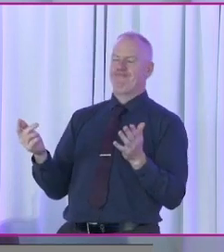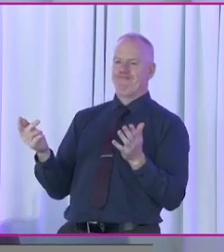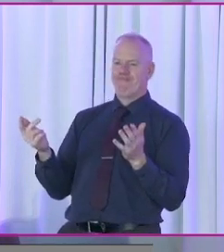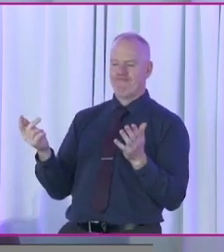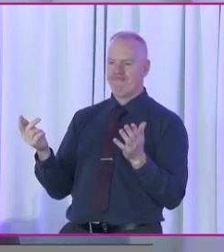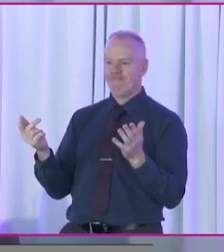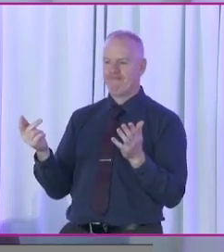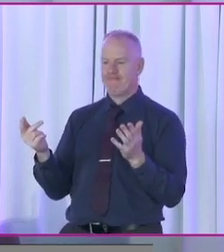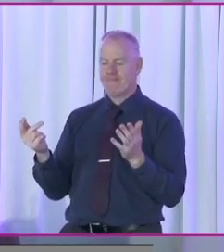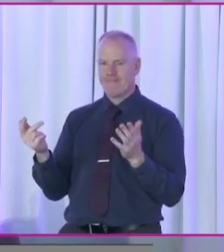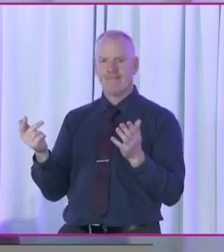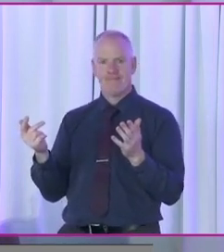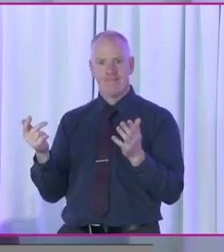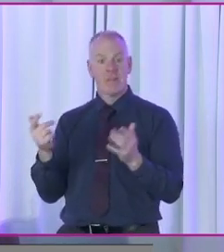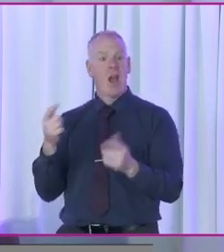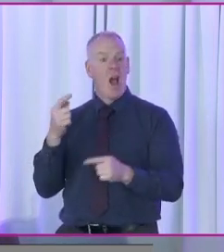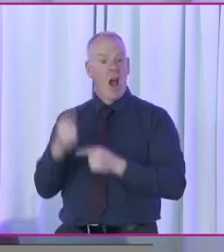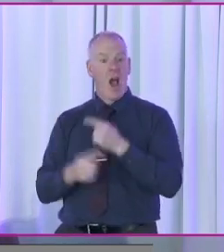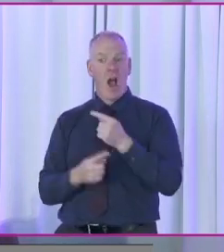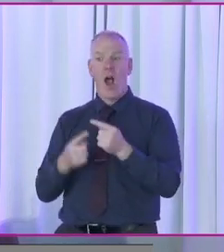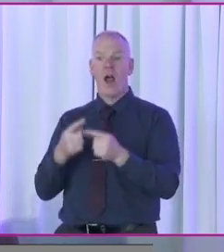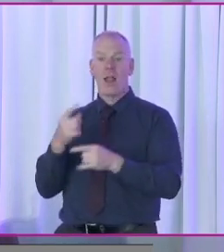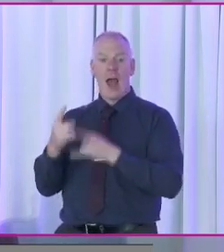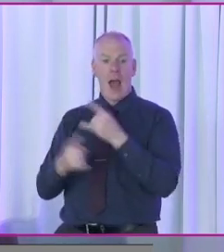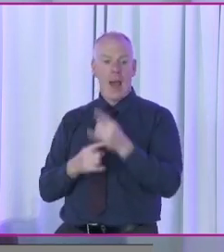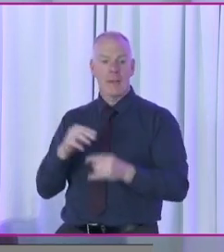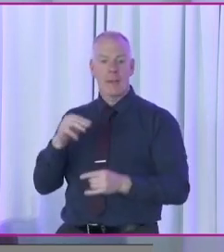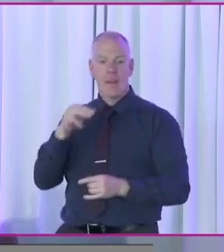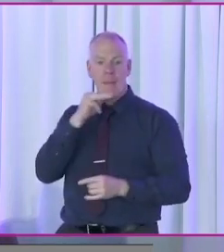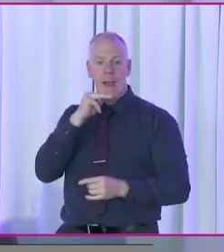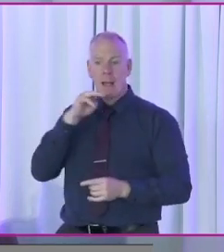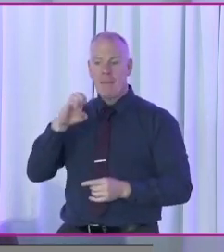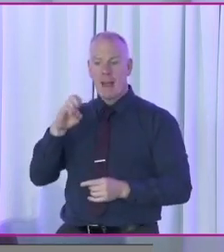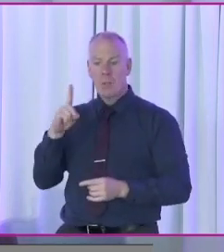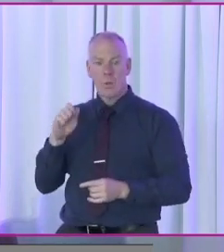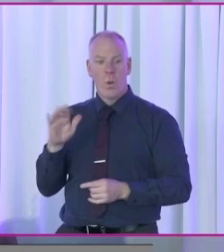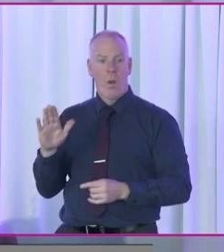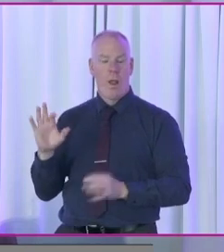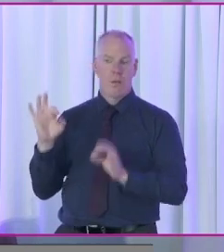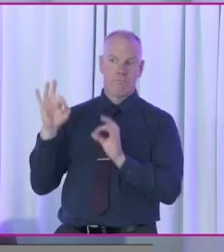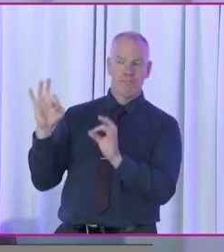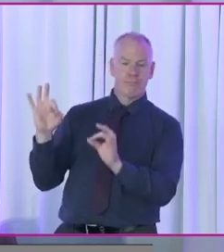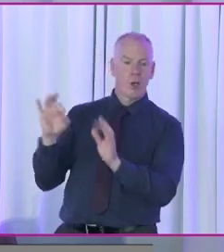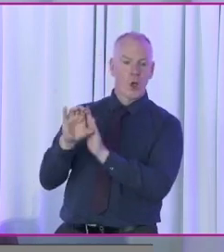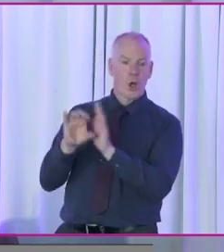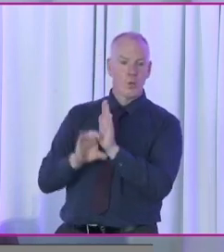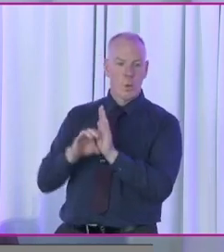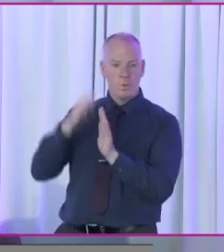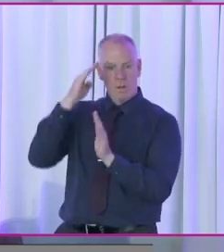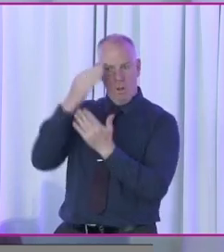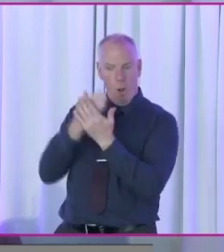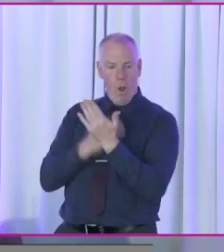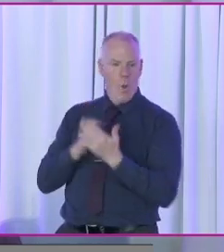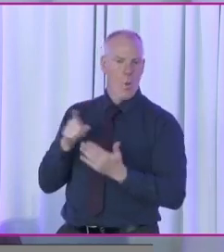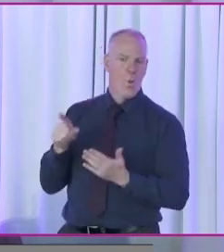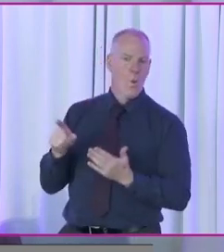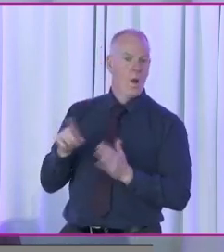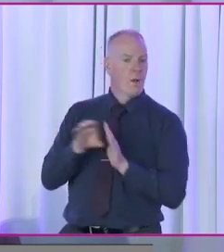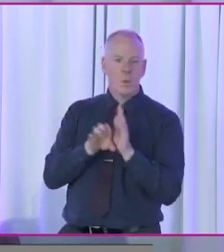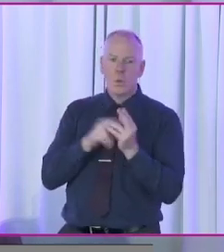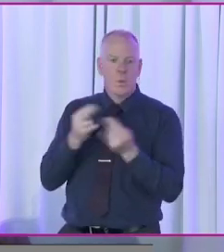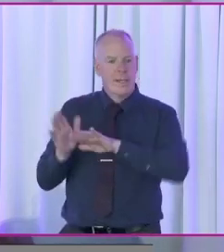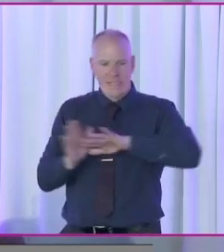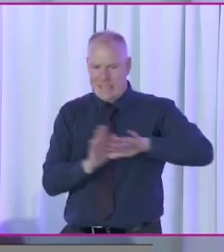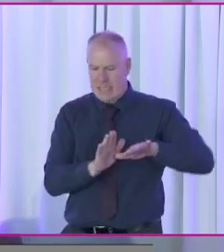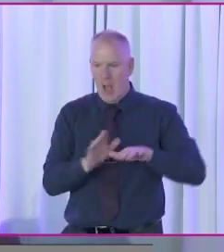But it all comes down to Michael McDougall came on the case. was a fantastic constitutional lawyer. But if the constitution wasn't needed,